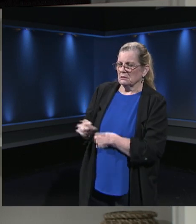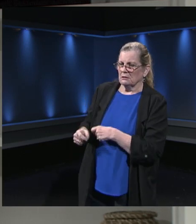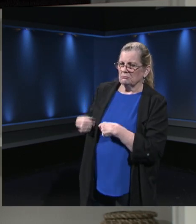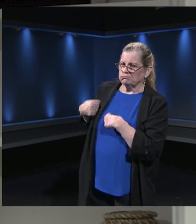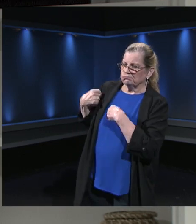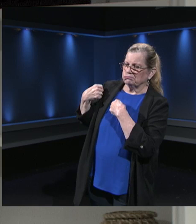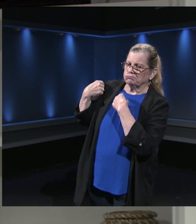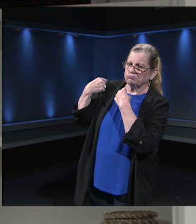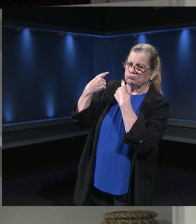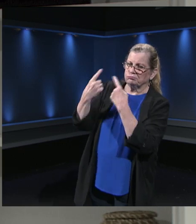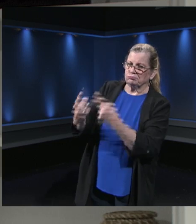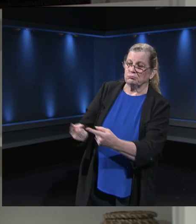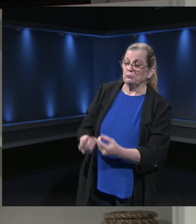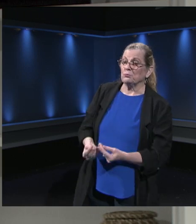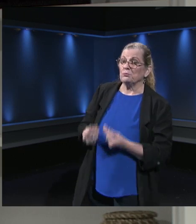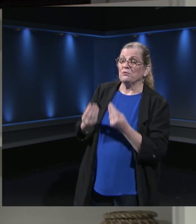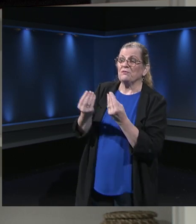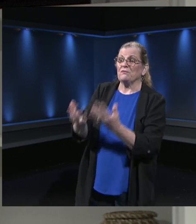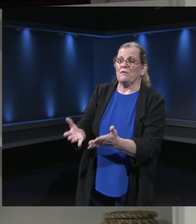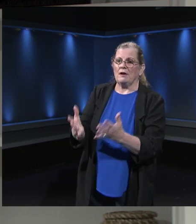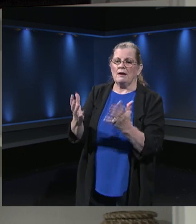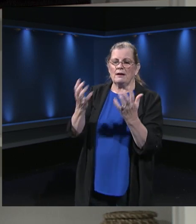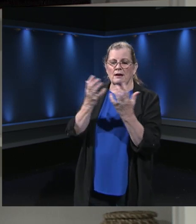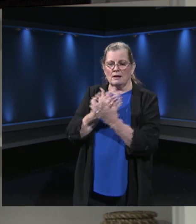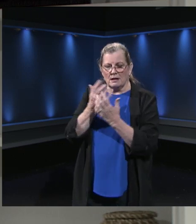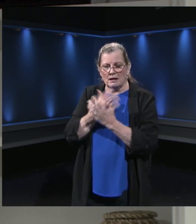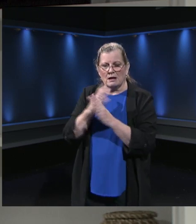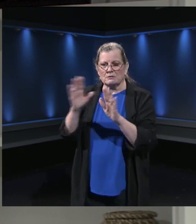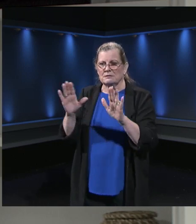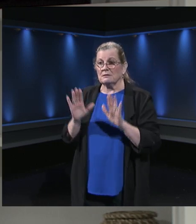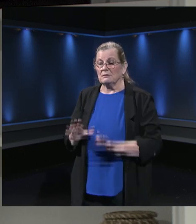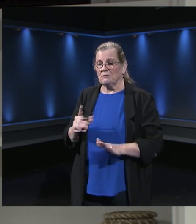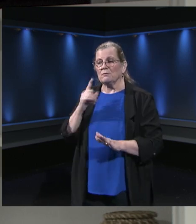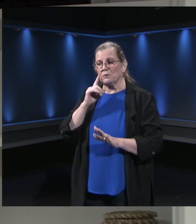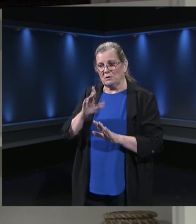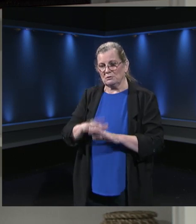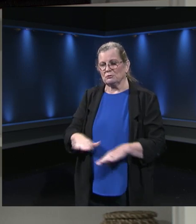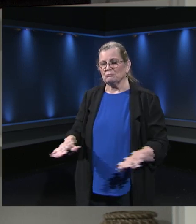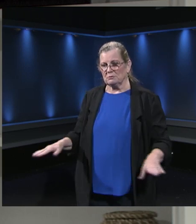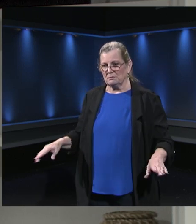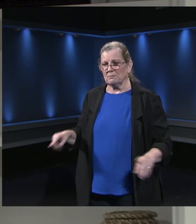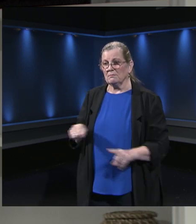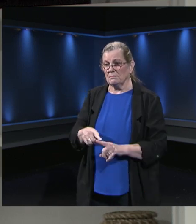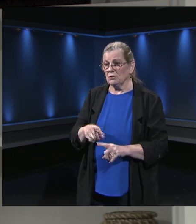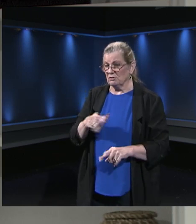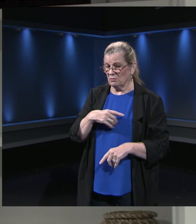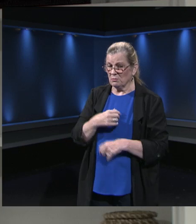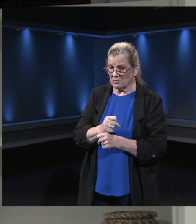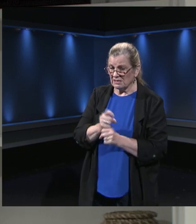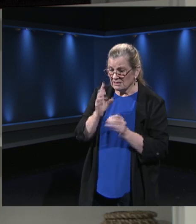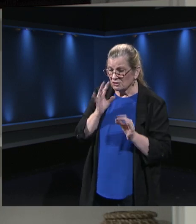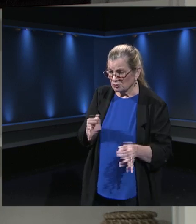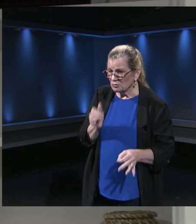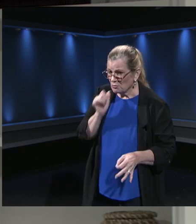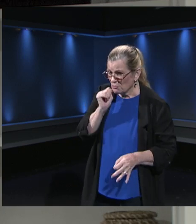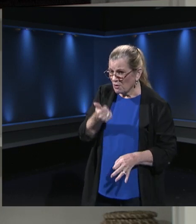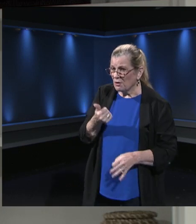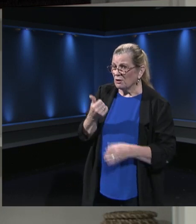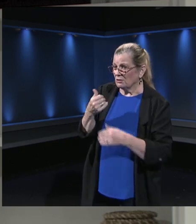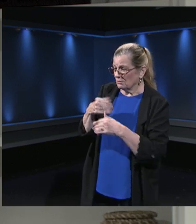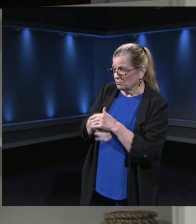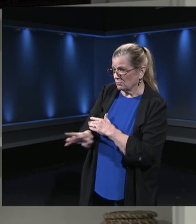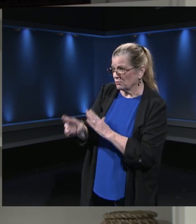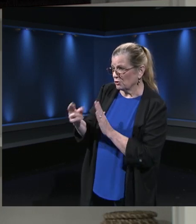provide an outstanding education for your child. So make that decision tomorrow to go in and register your child